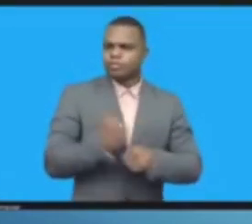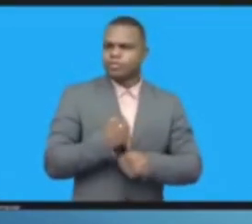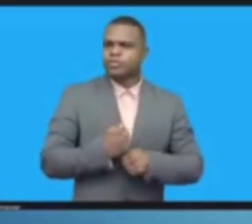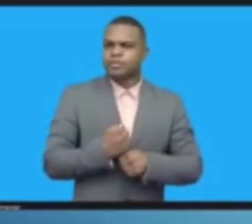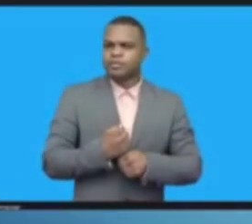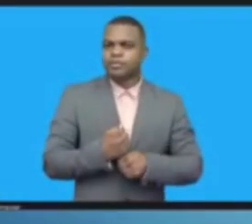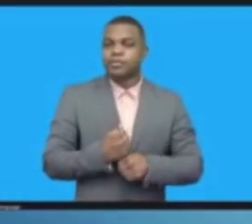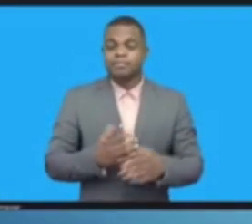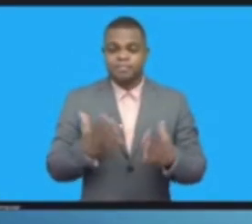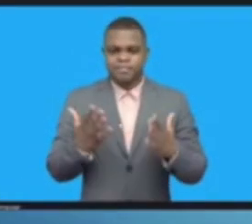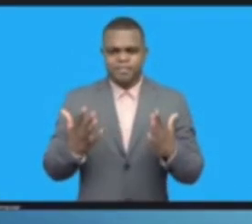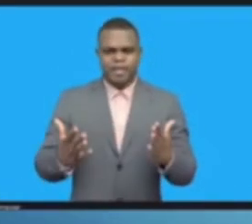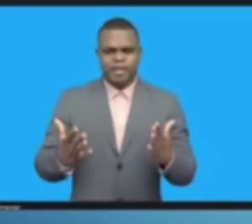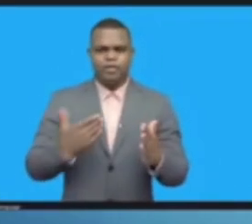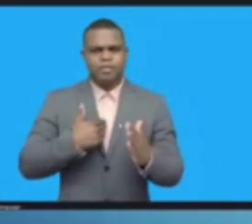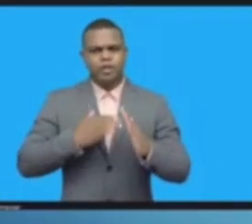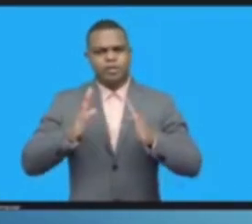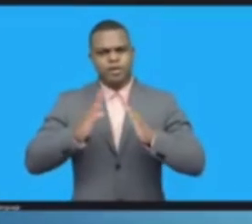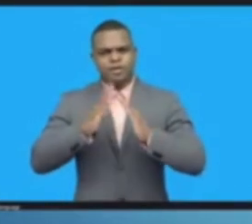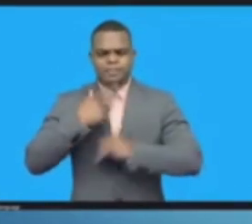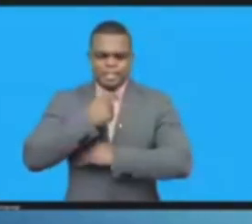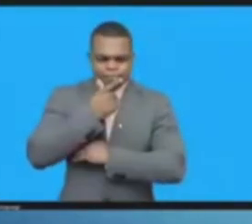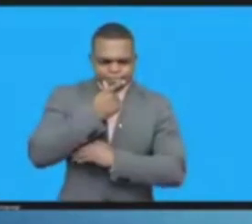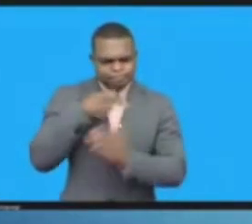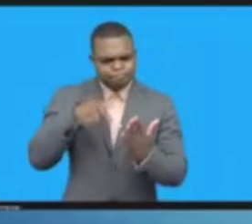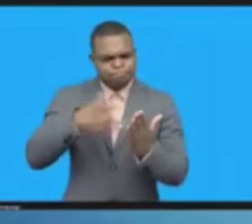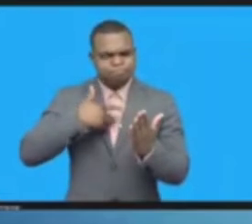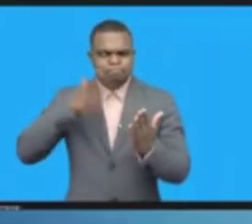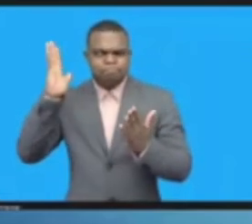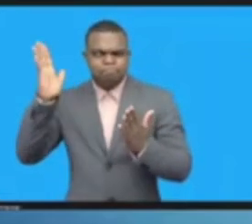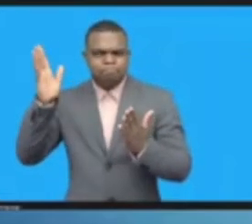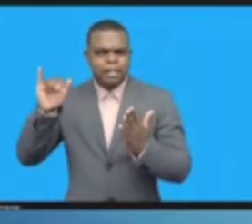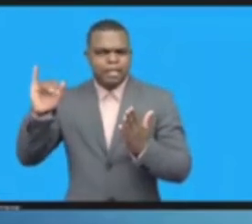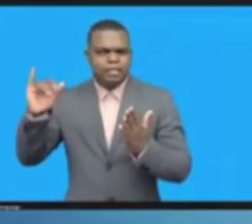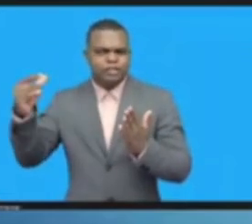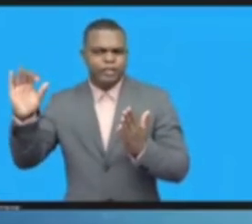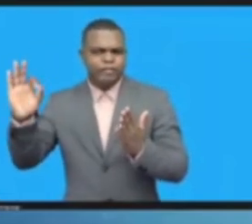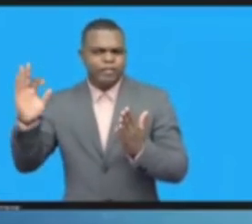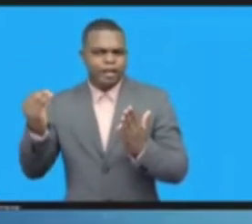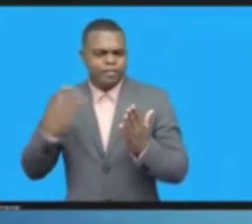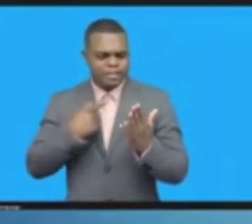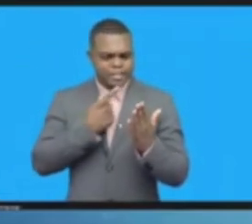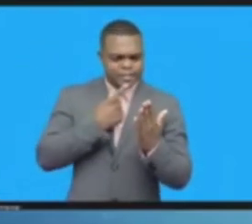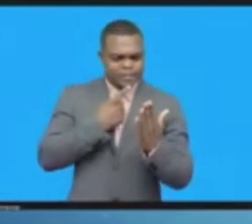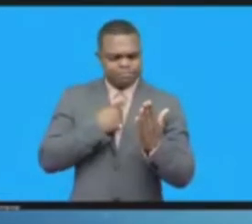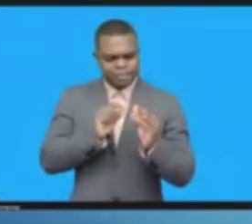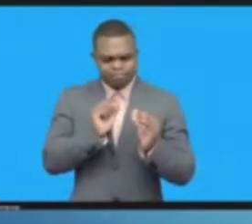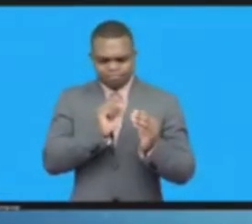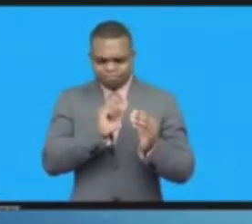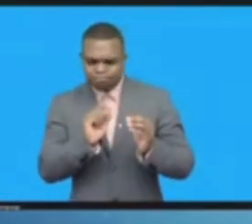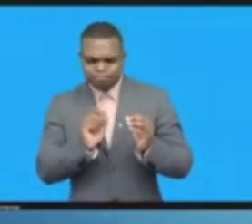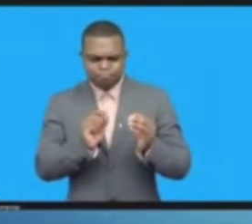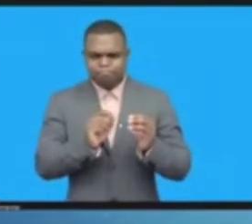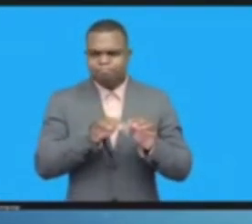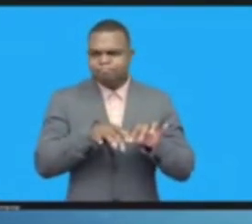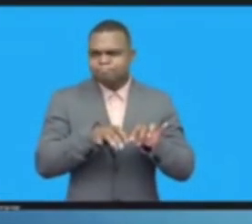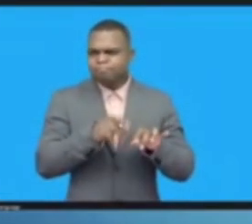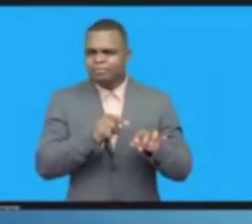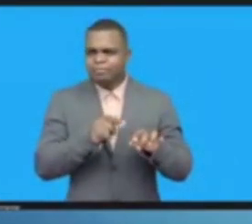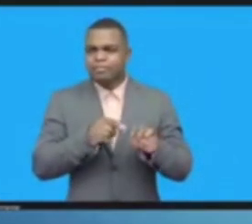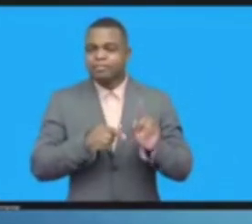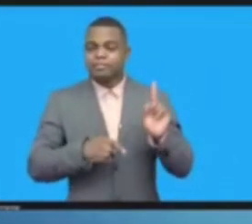And at that panel everybody suddenly talked about the Internet as a bad thing. It was all about fake news, the